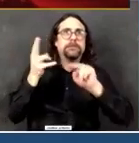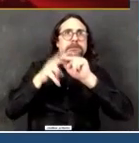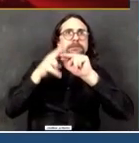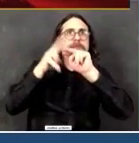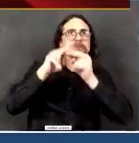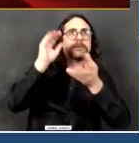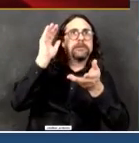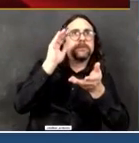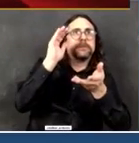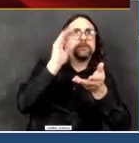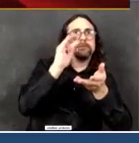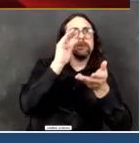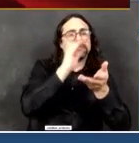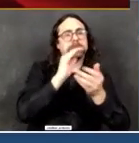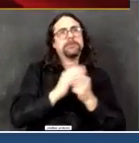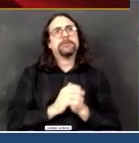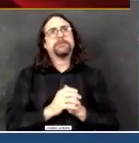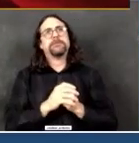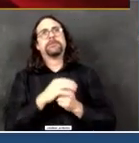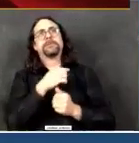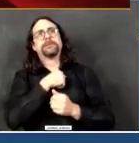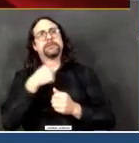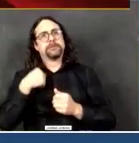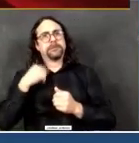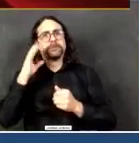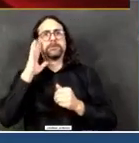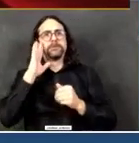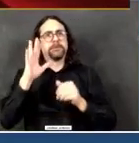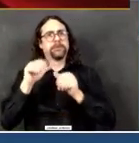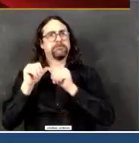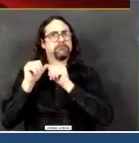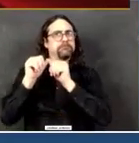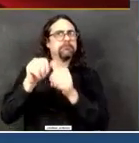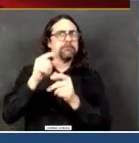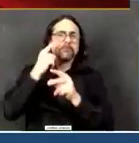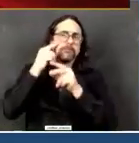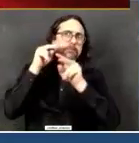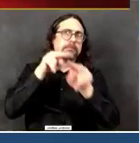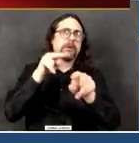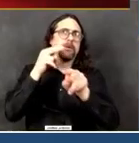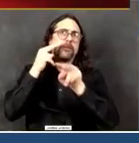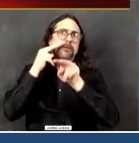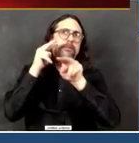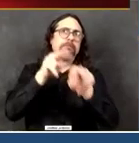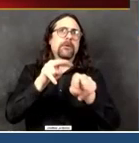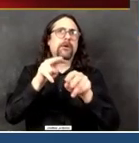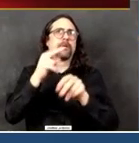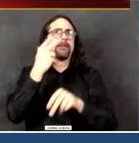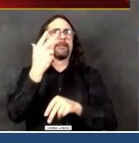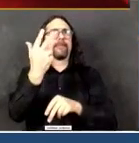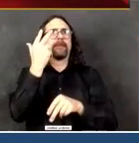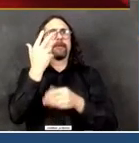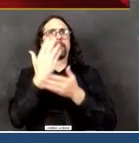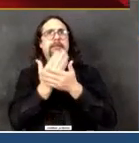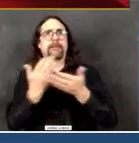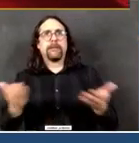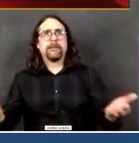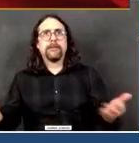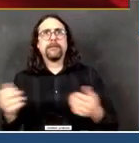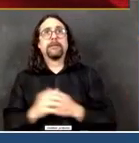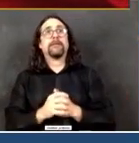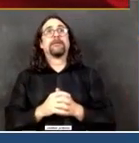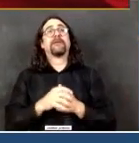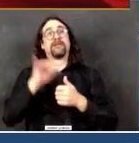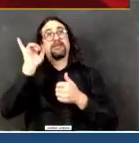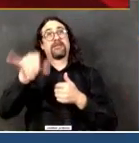of you because it's all going to be public. And we need to see those indicators move in the right direction consistently to be able to